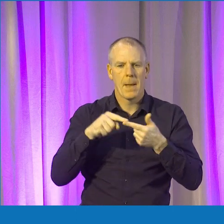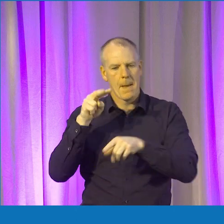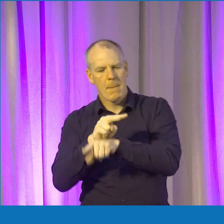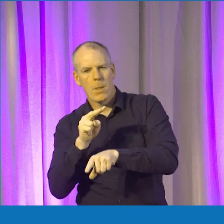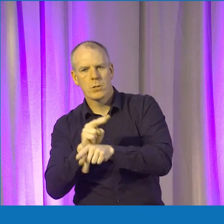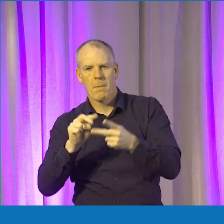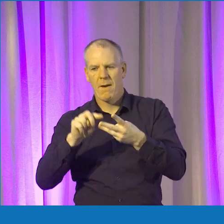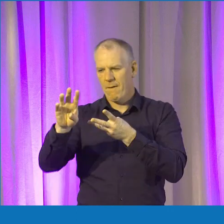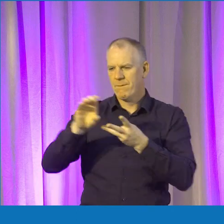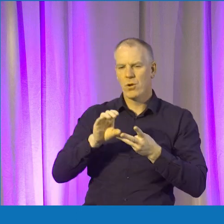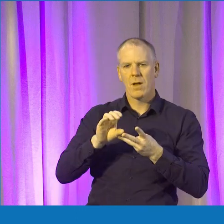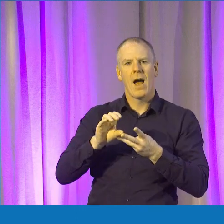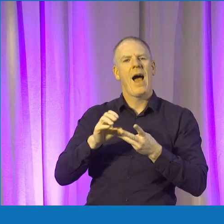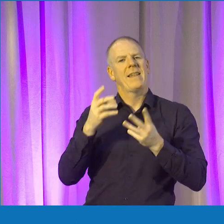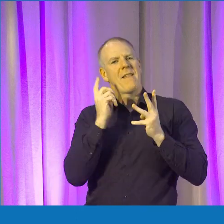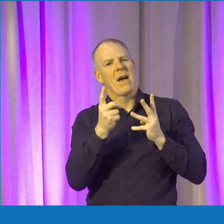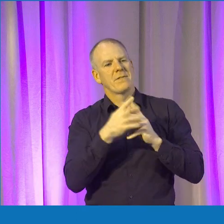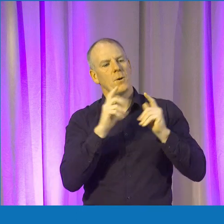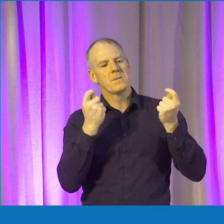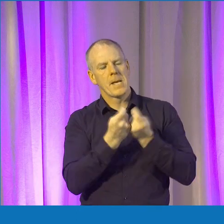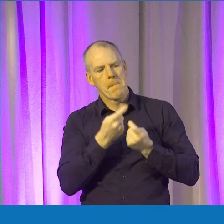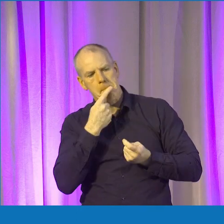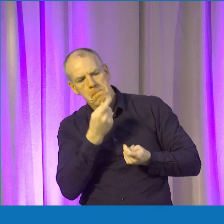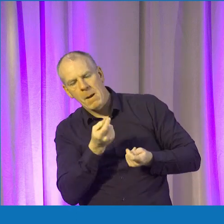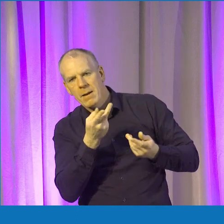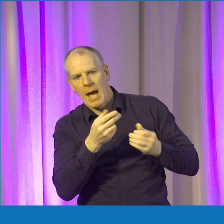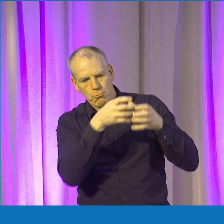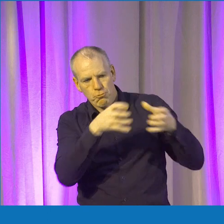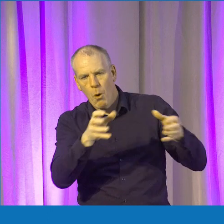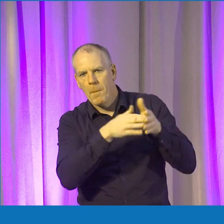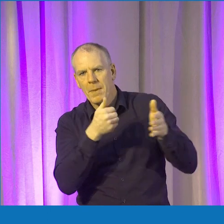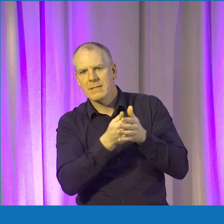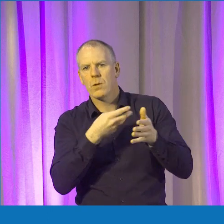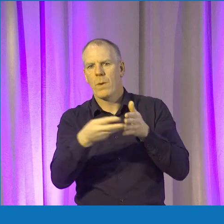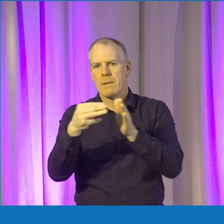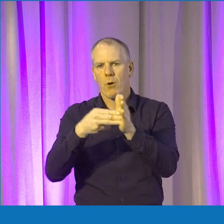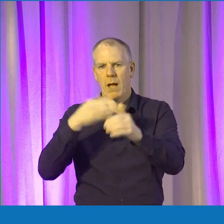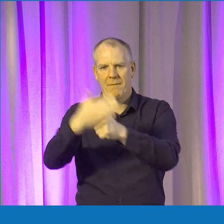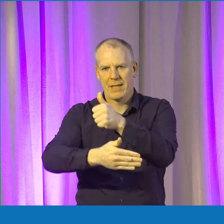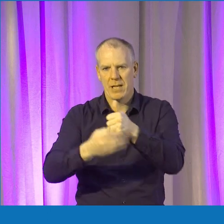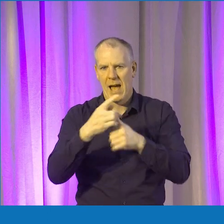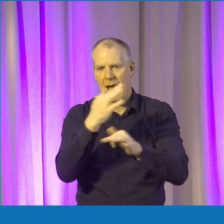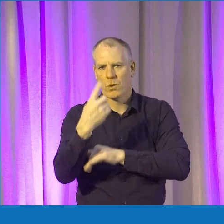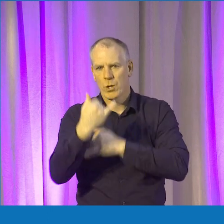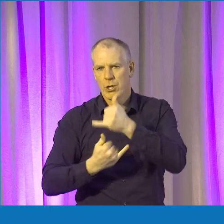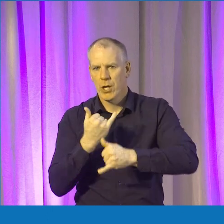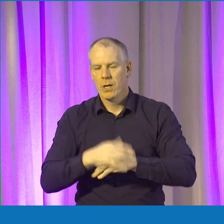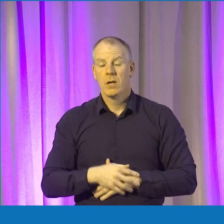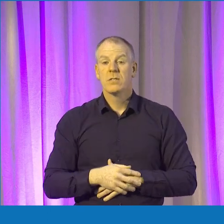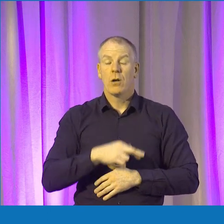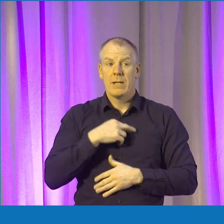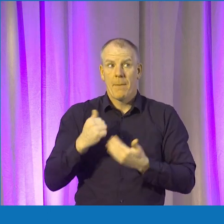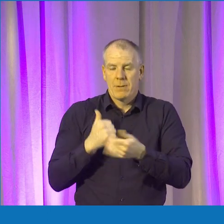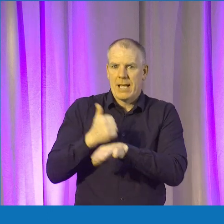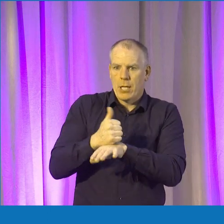and guidance for our teams to try and equip them with the tools to grow their business when the program concludes. Okay, amazing. So it's early stage, getting